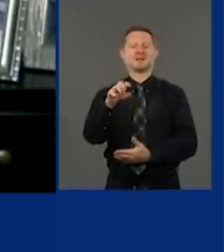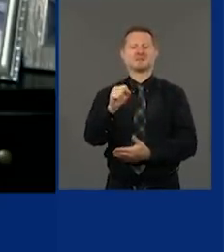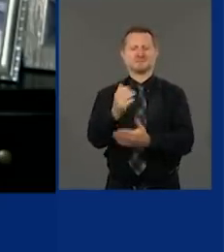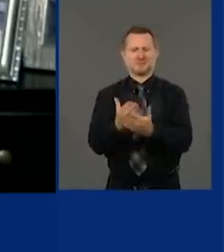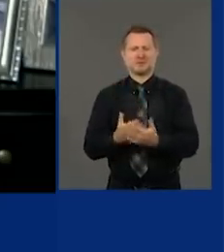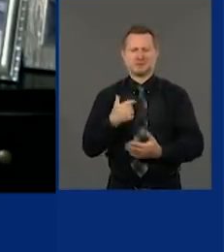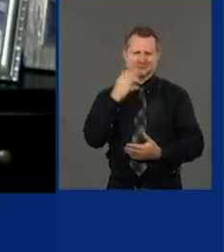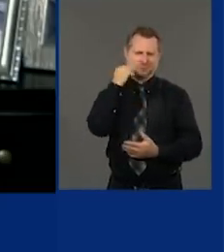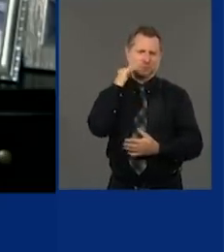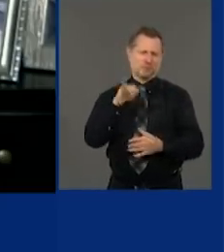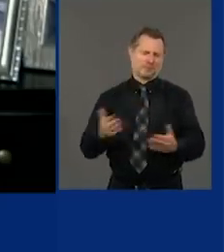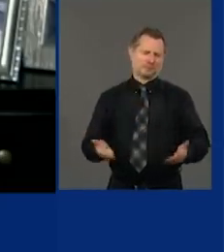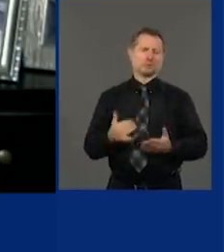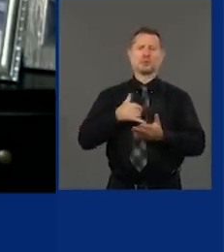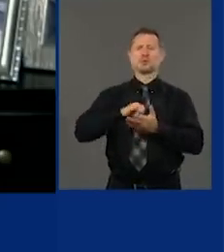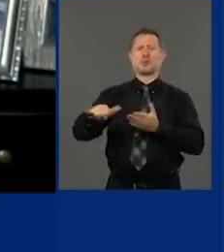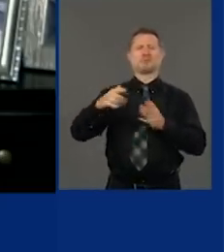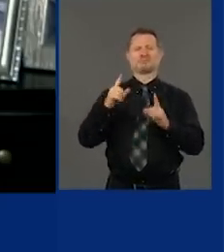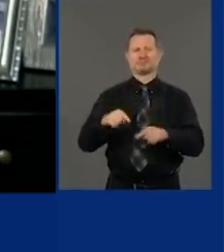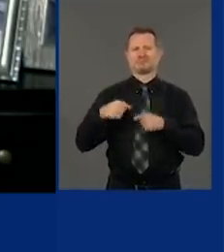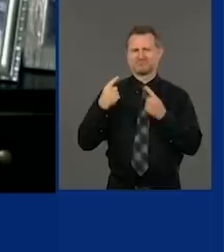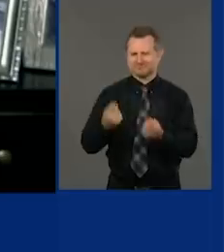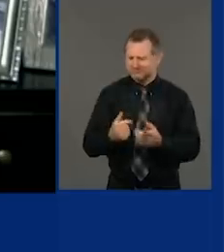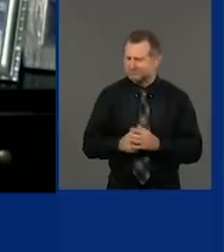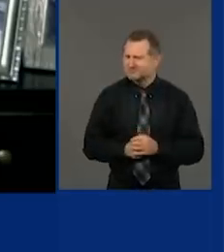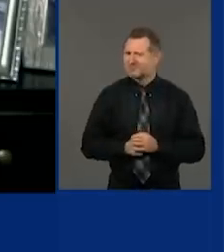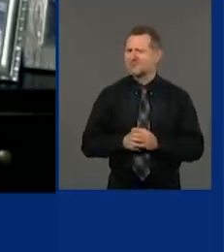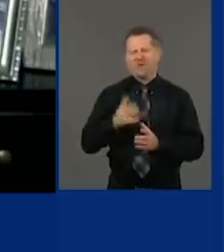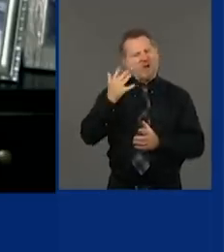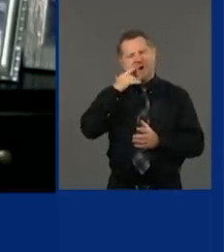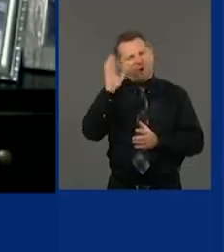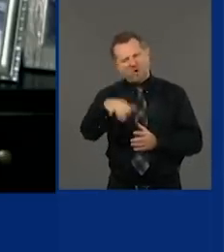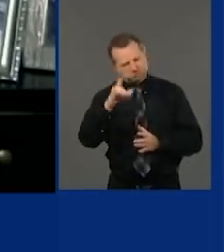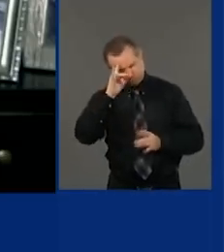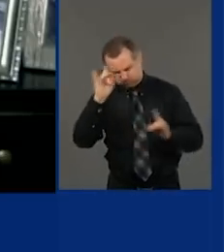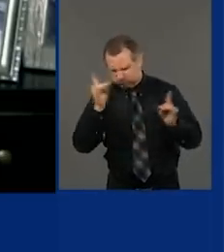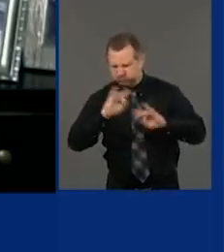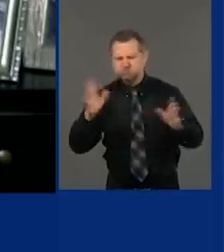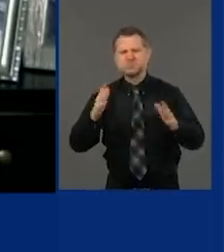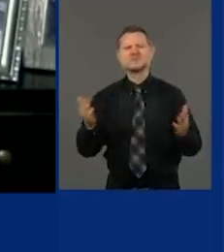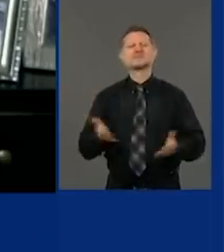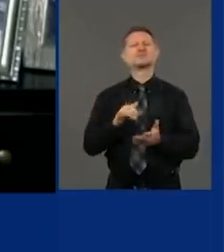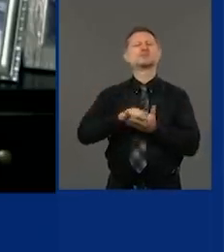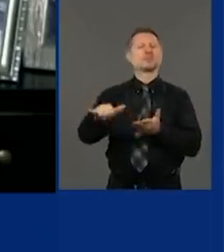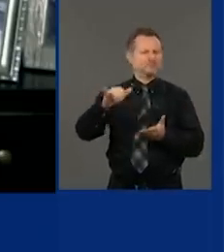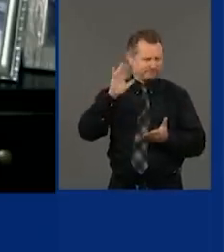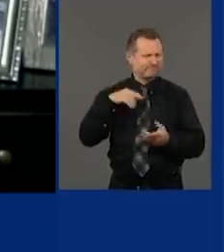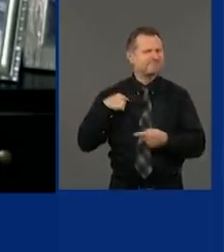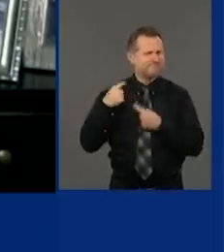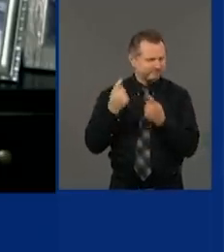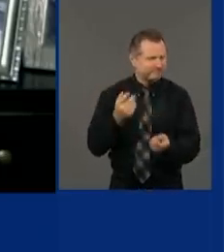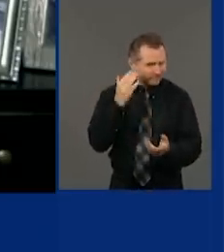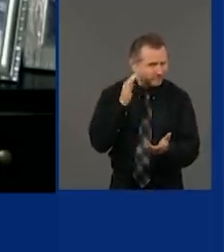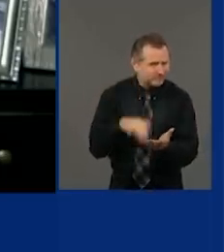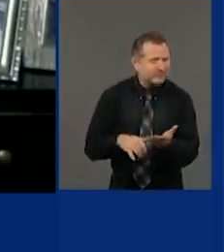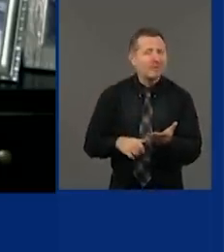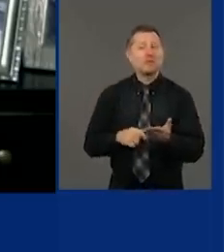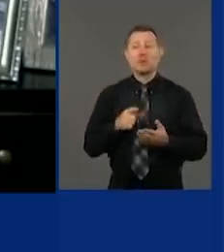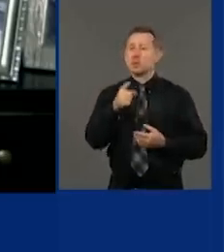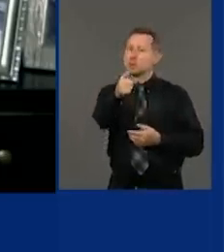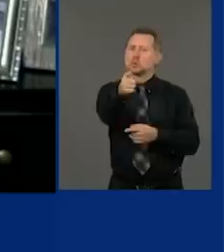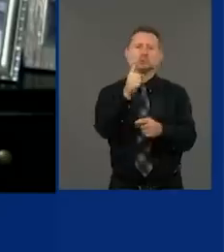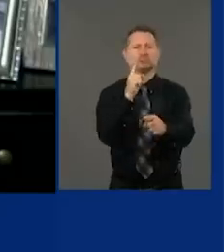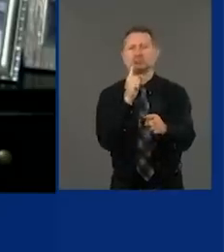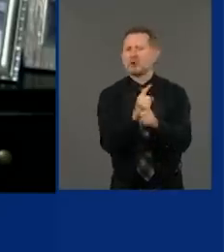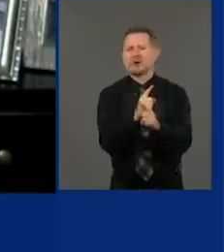York. We went through it in a worst-case scenario, and it is about following